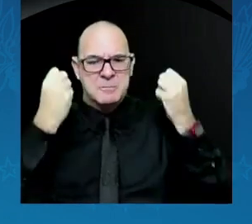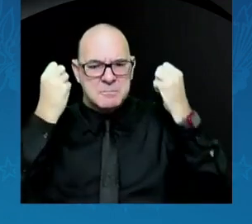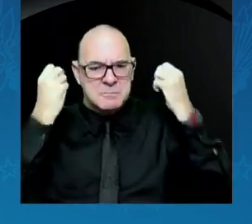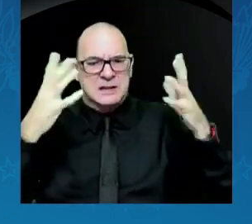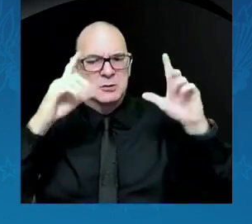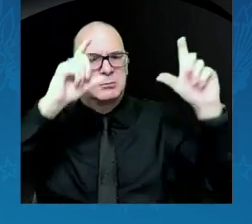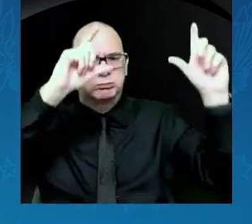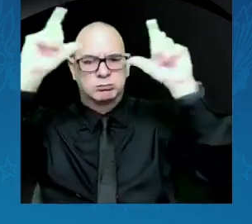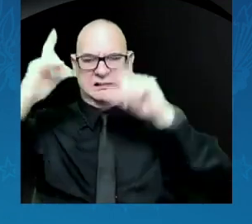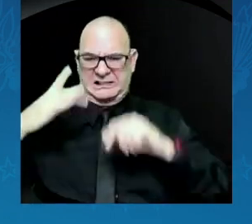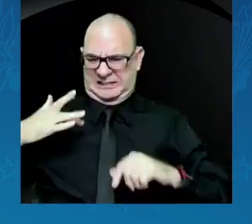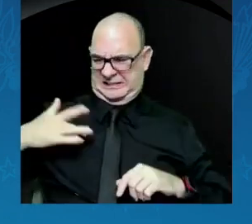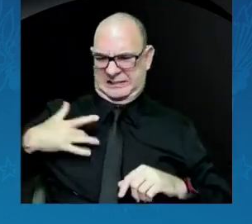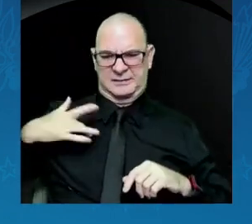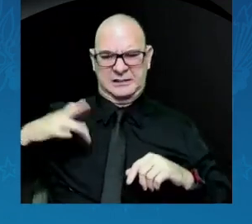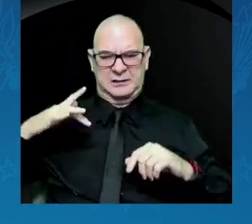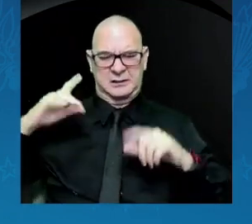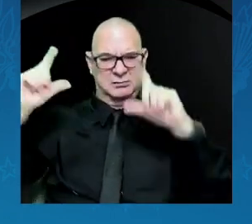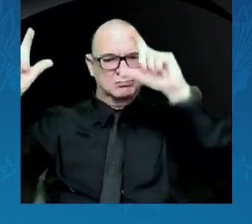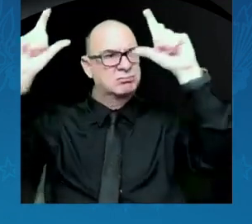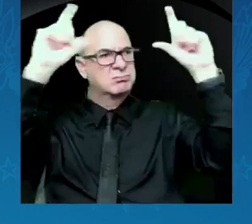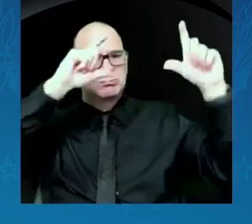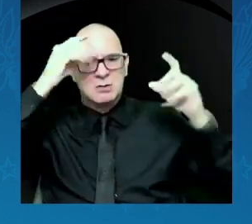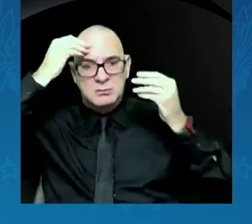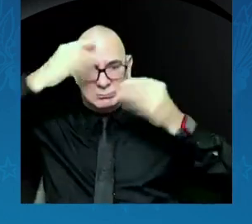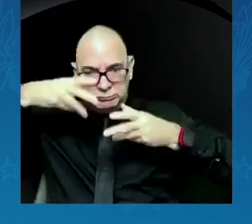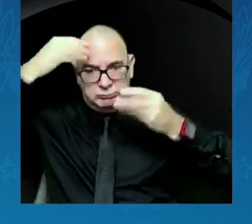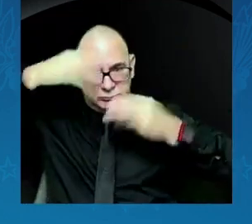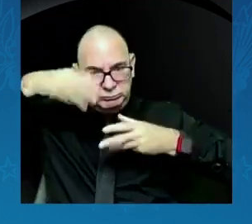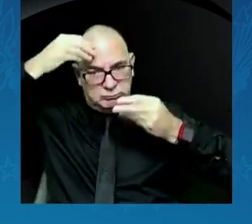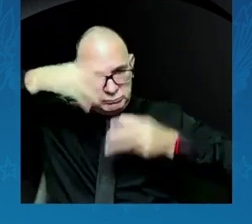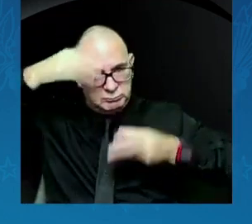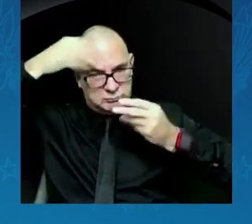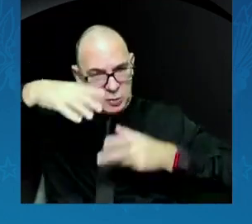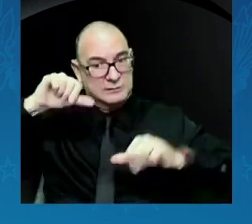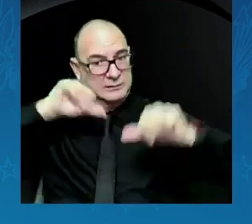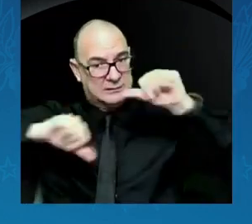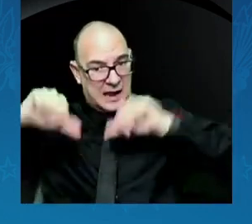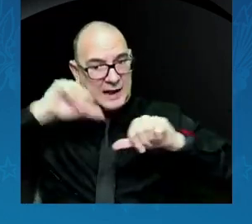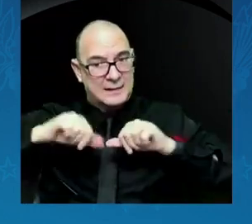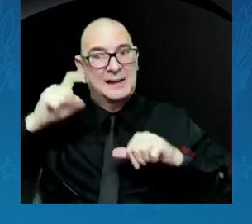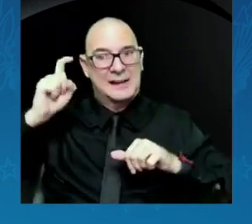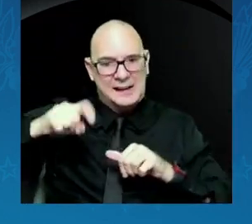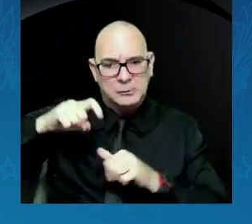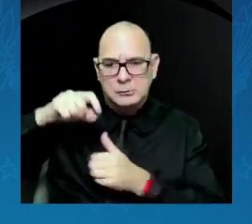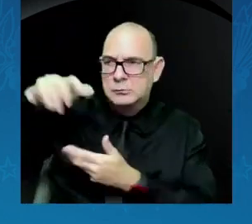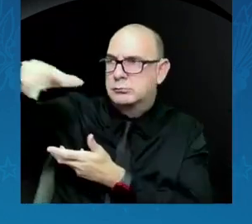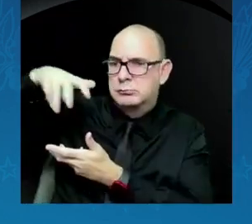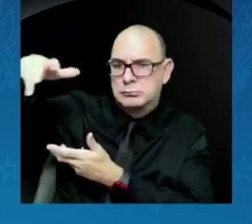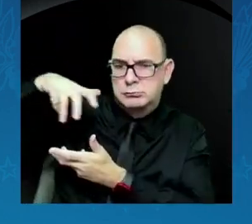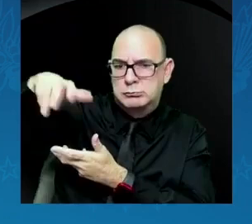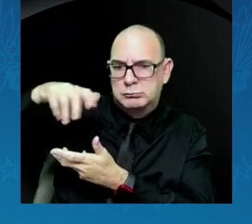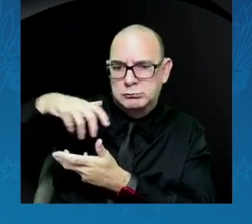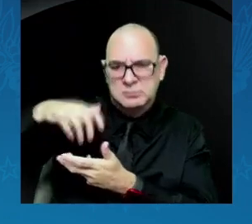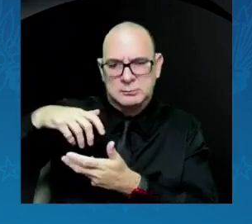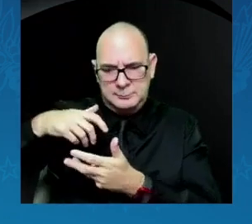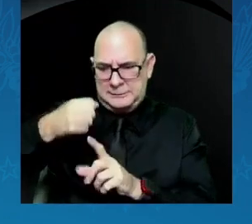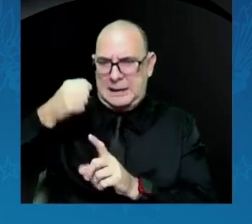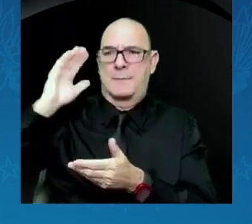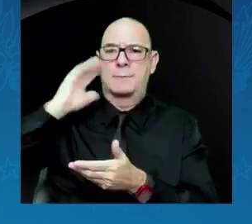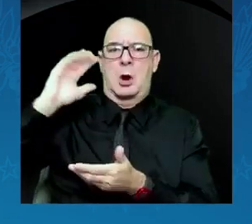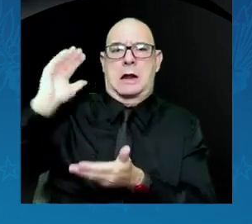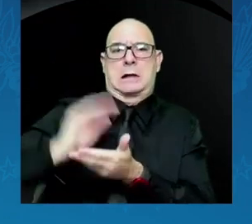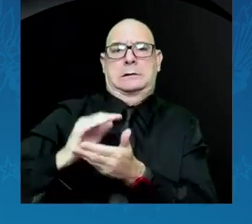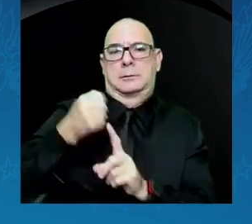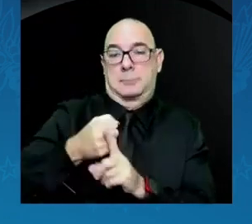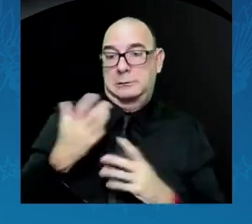scientists with the data that they that you need to mitigate the impact and to adapt to